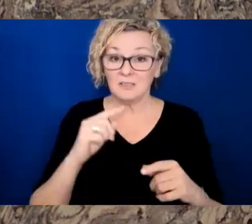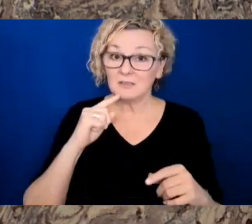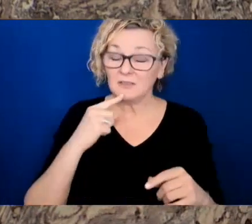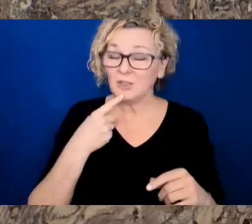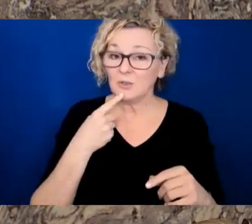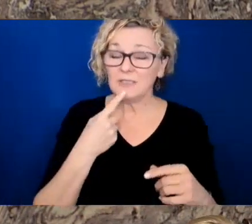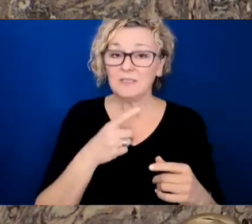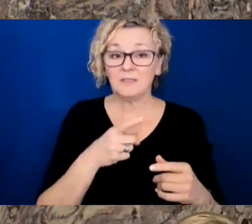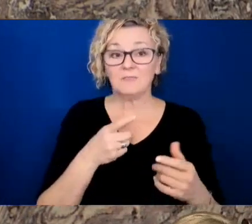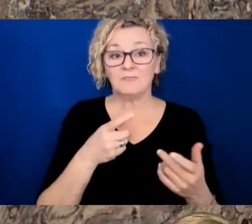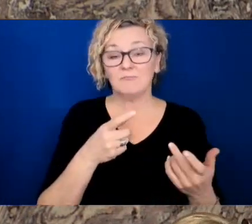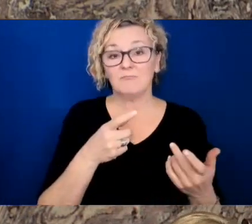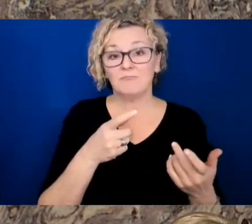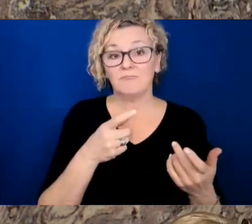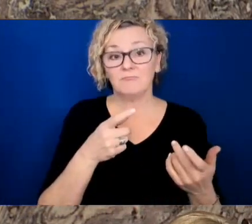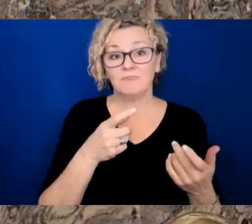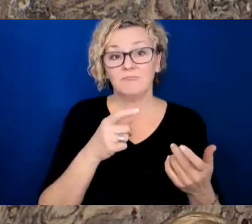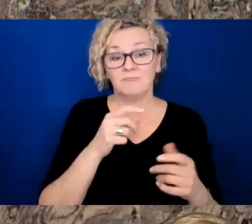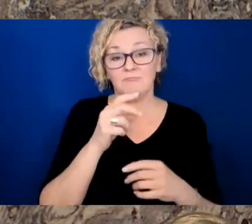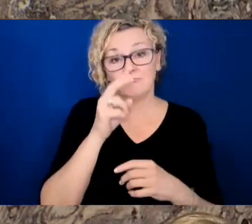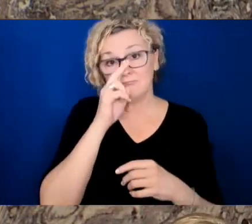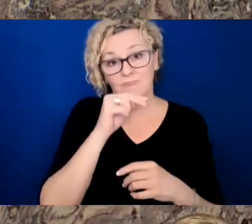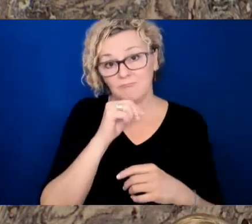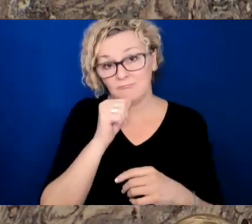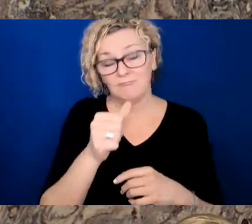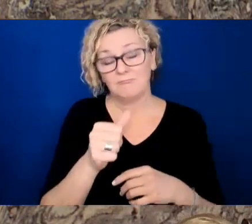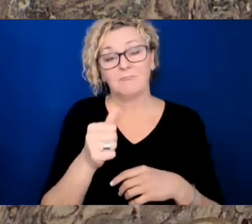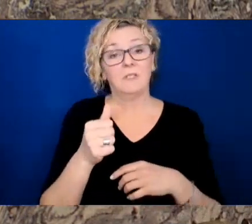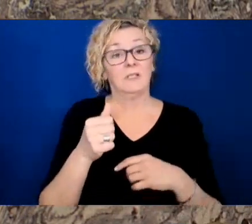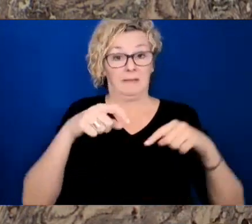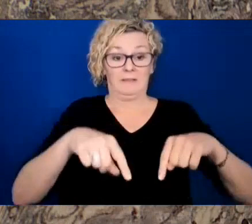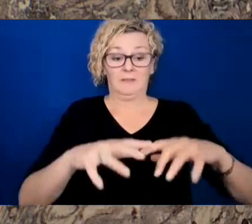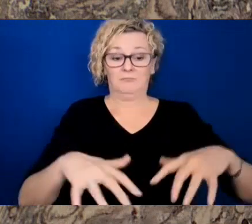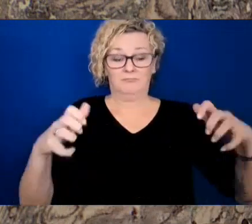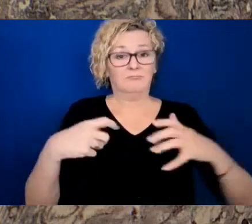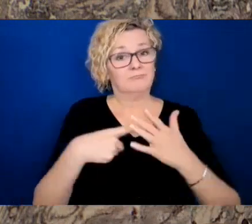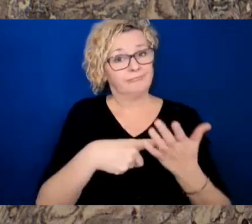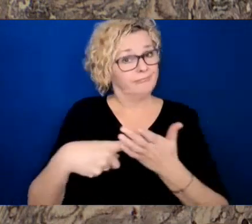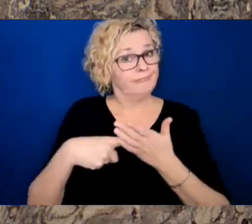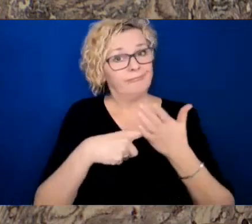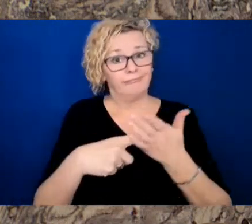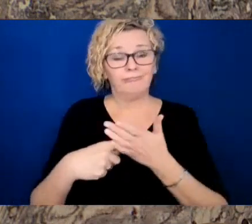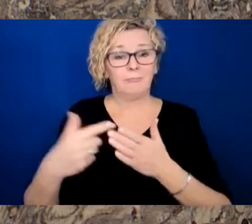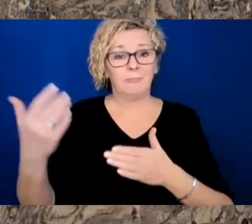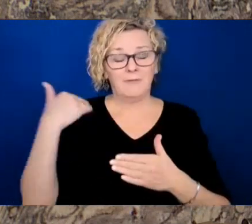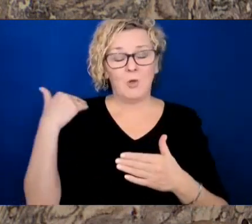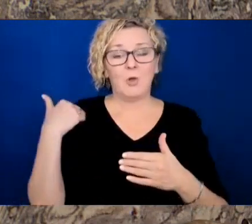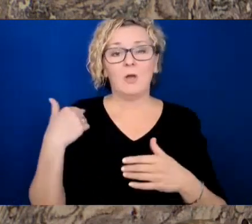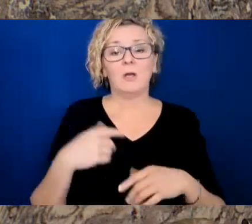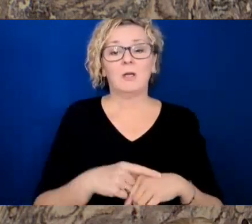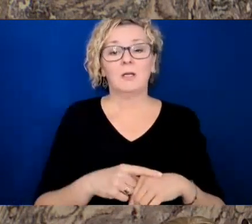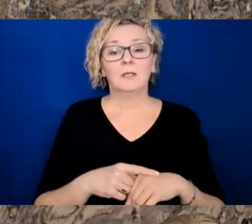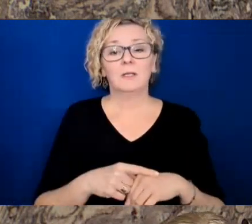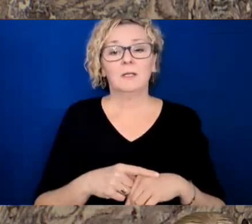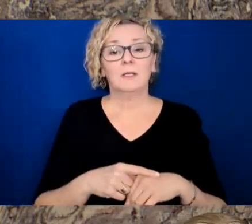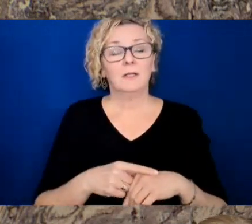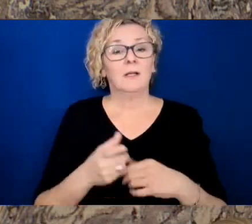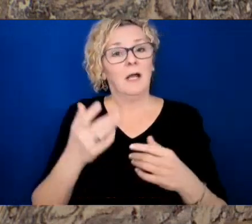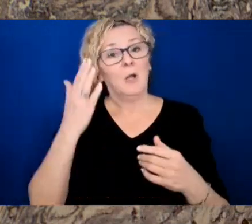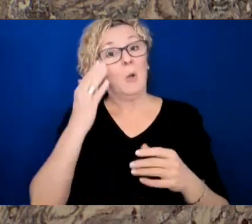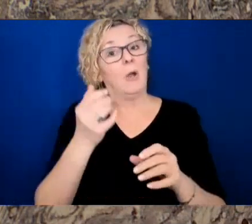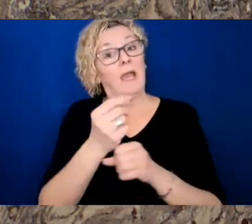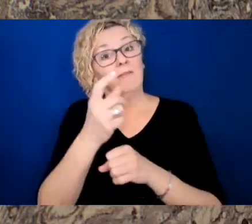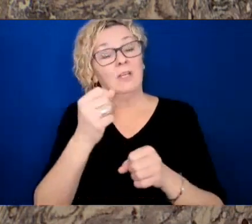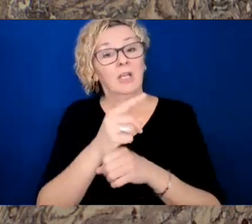subject. I know it is one that we have canvassed in this House extensively. We have all been part of that yearly ritual. The clocks go spring